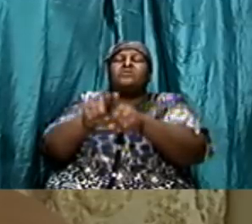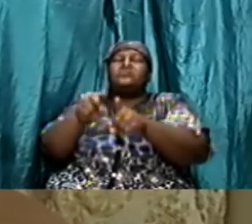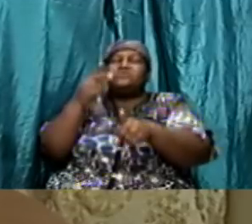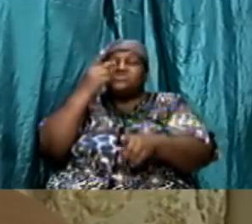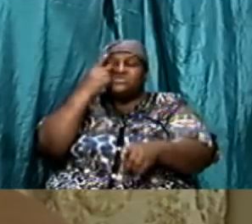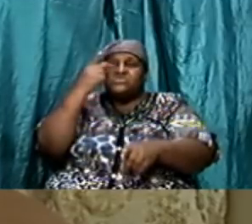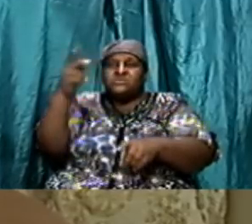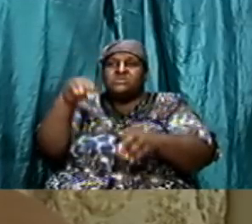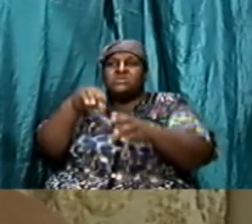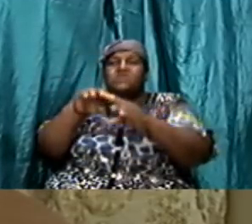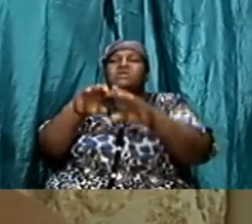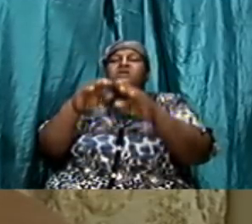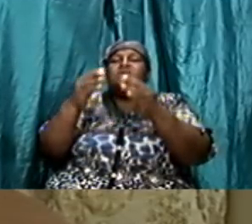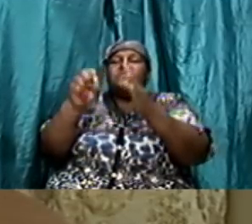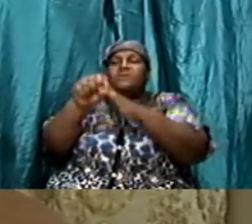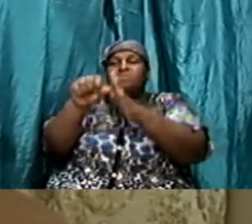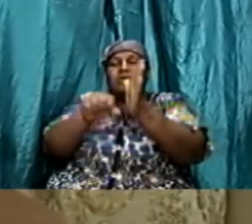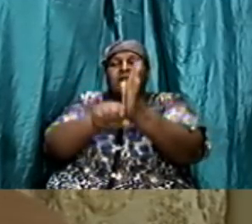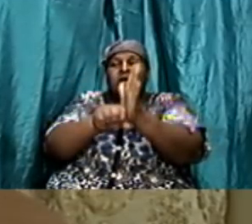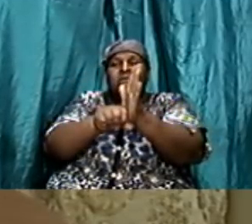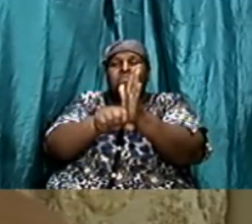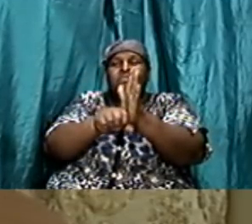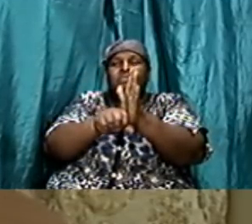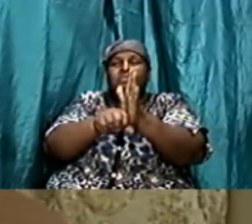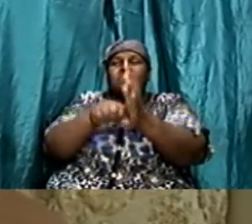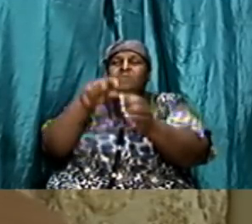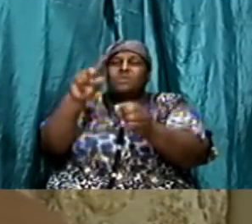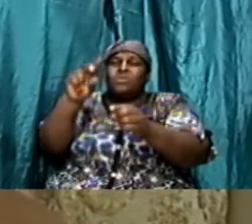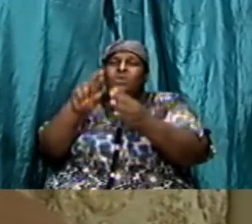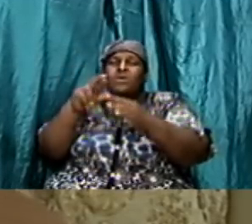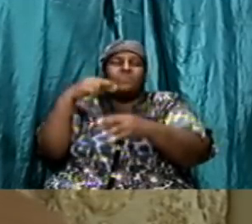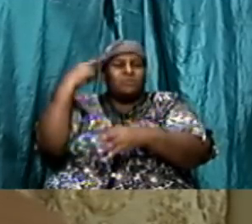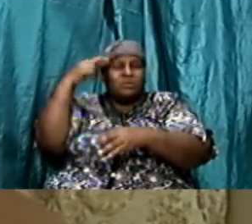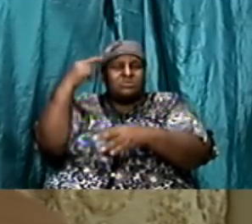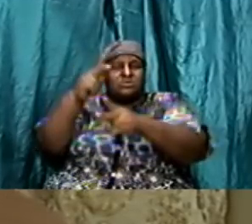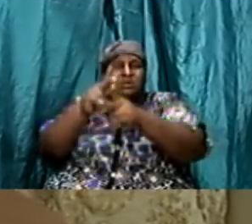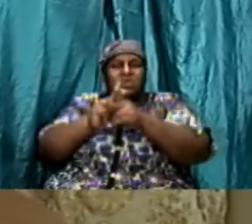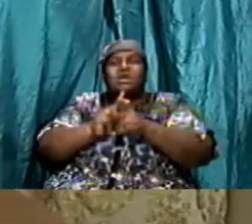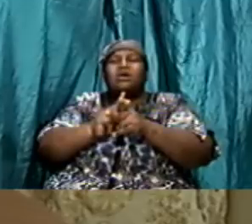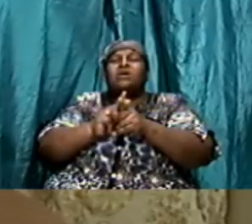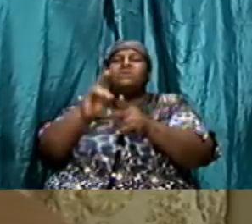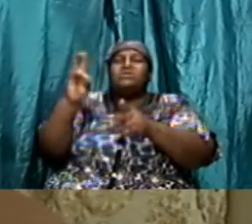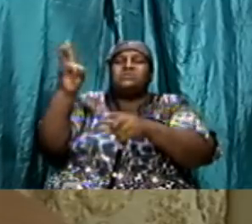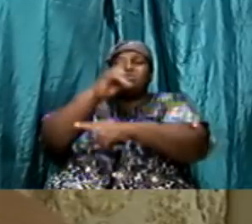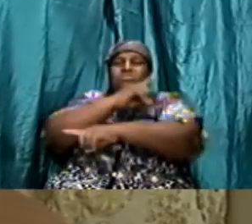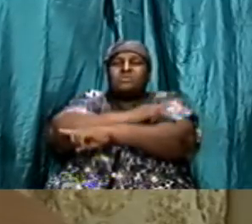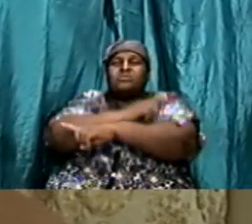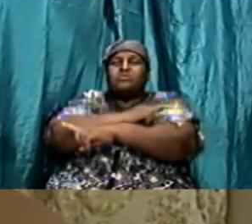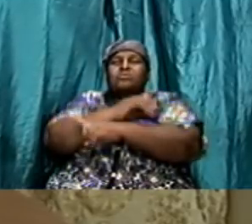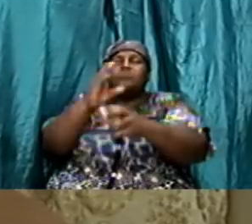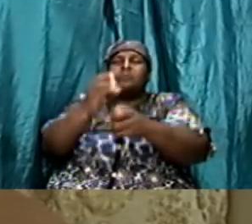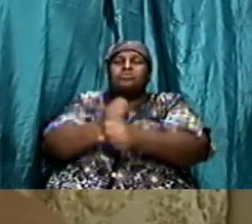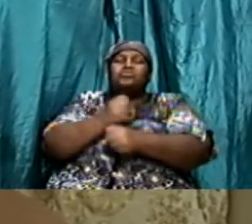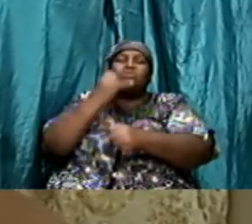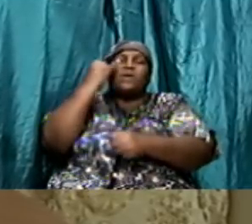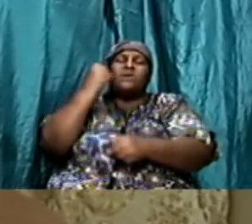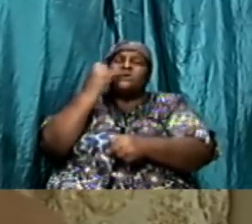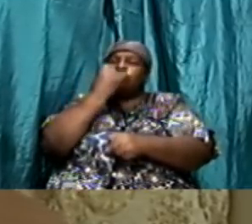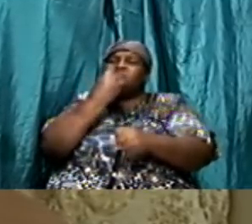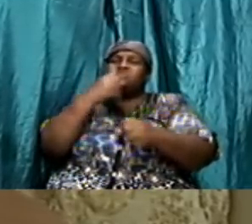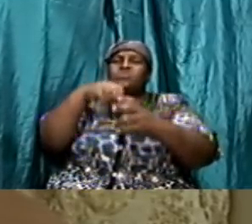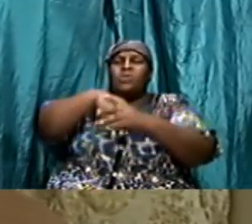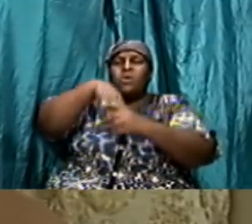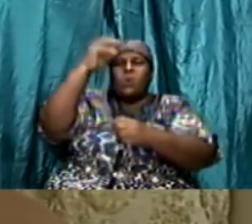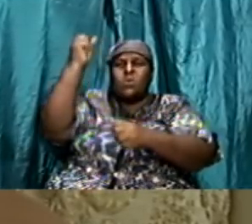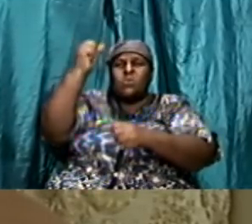for keeping the sabbath is because i took you out of egypt as slaves and i brought you and i brought you home uh